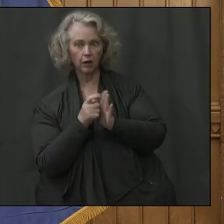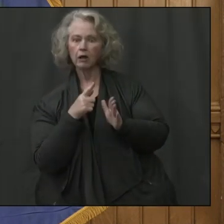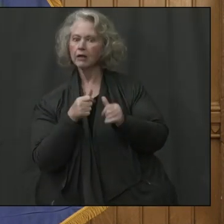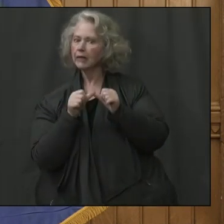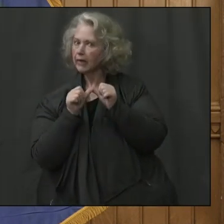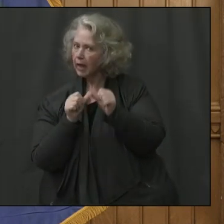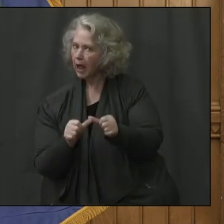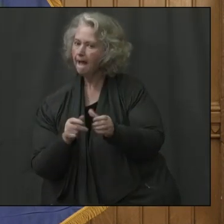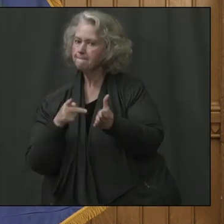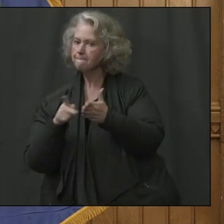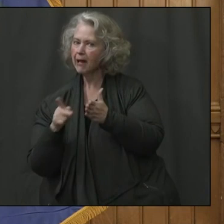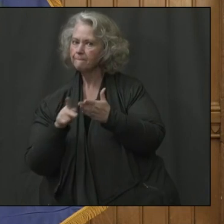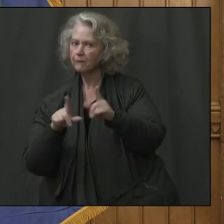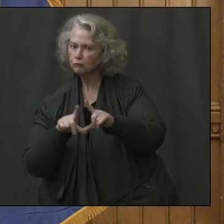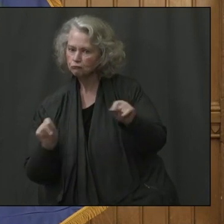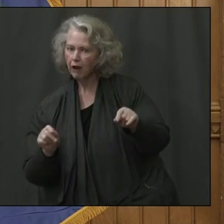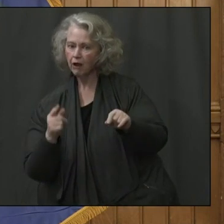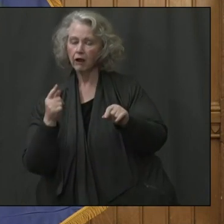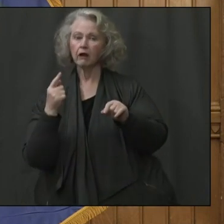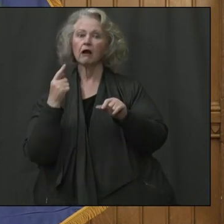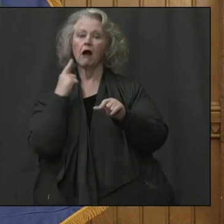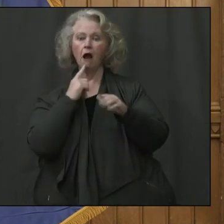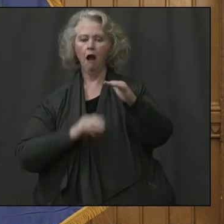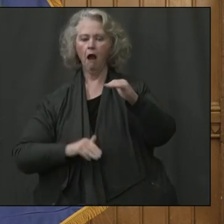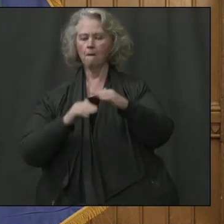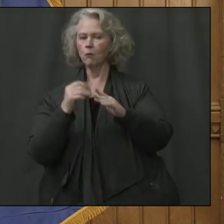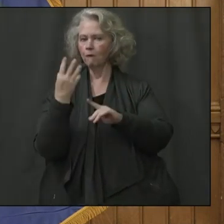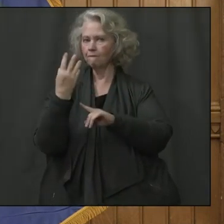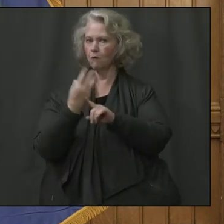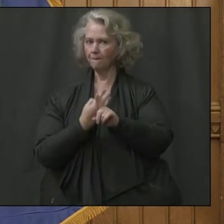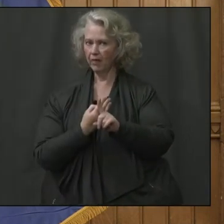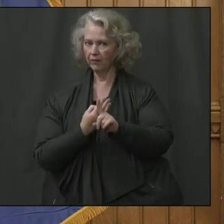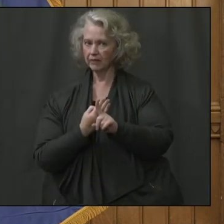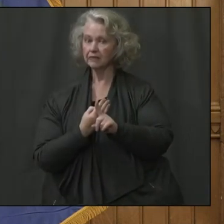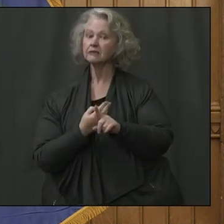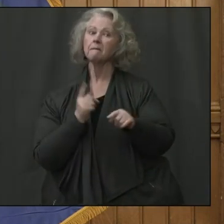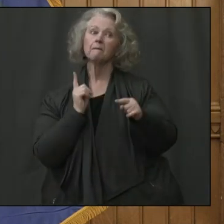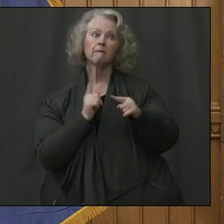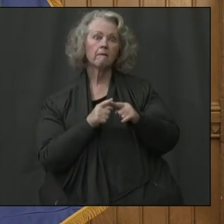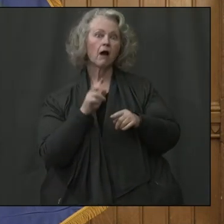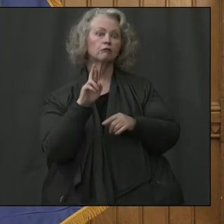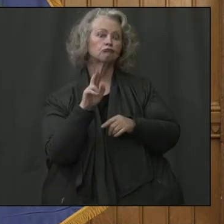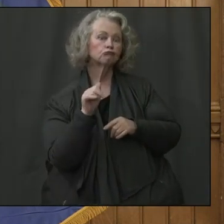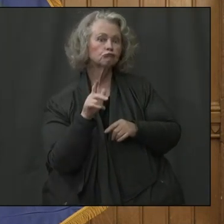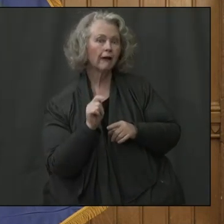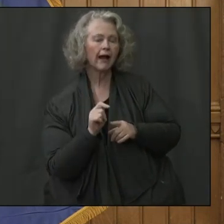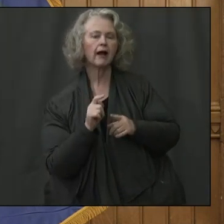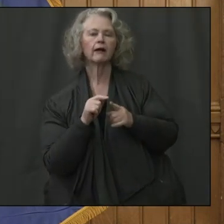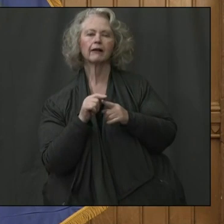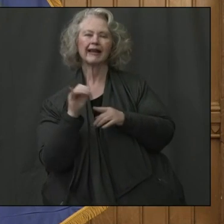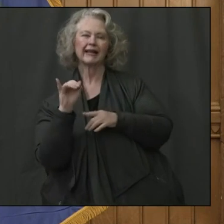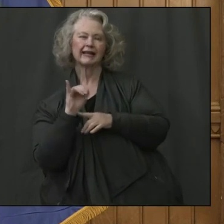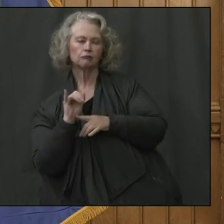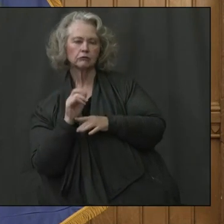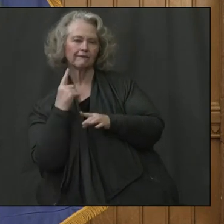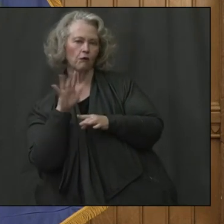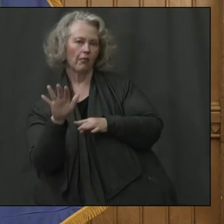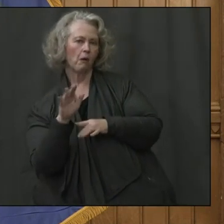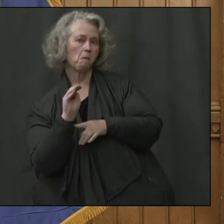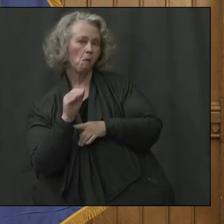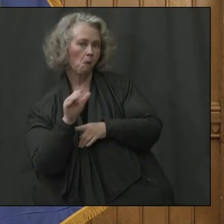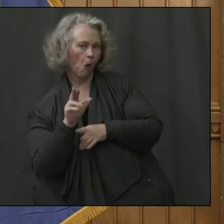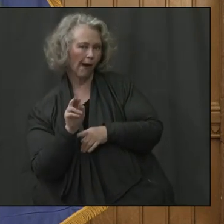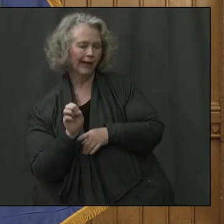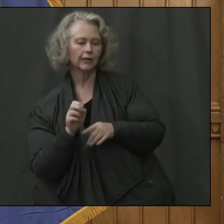insurance for your employees for at least four months. It includes rent or interest, if you have a mortgage. It includes utilities.